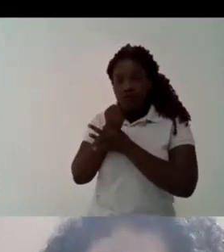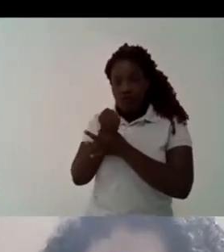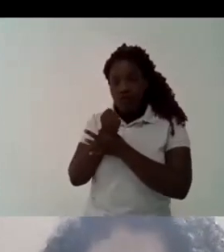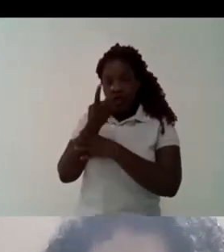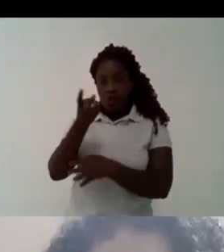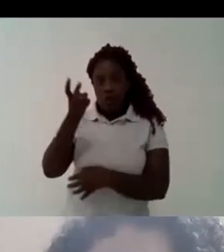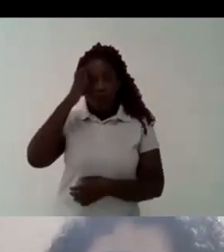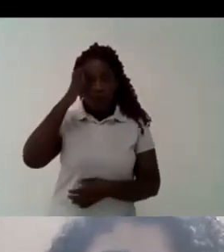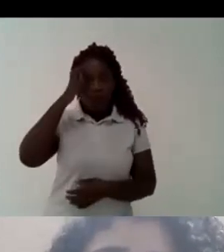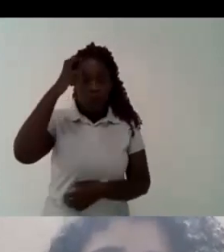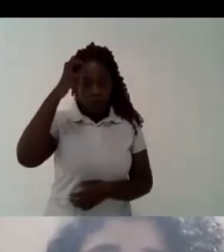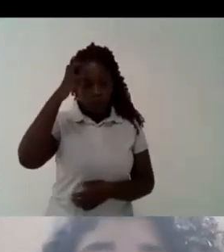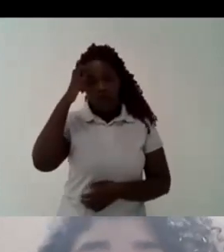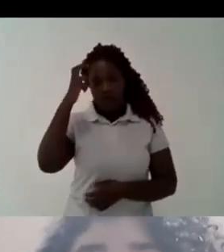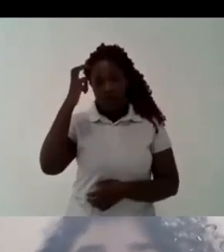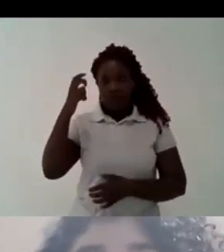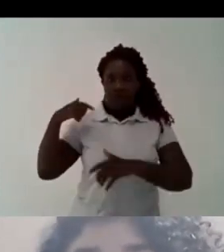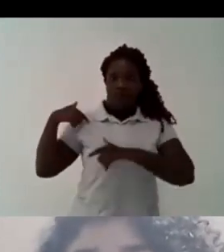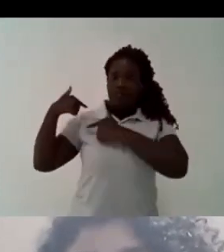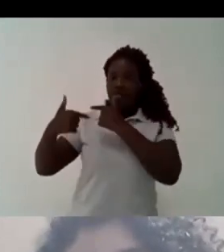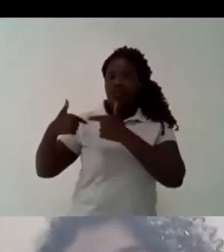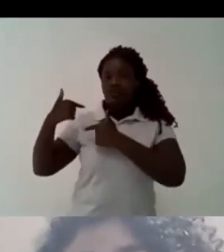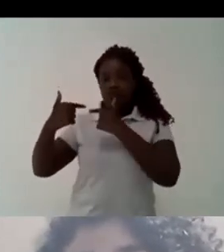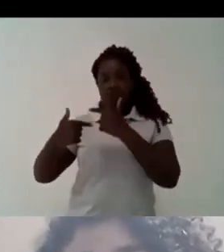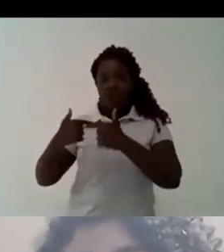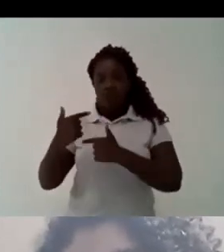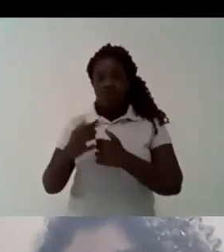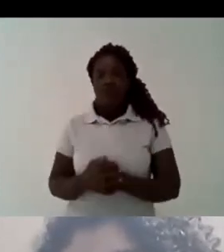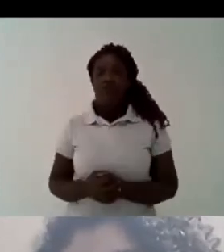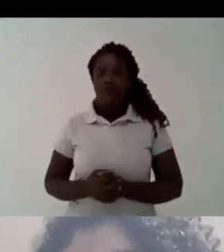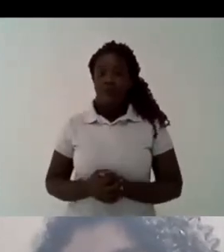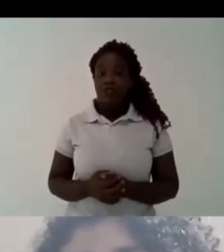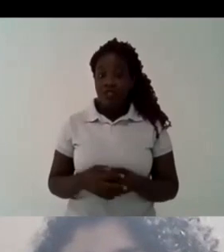preserve our culture our traditions